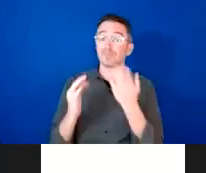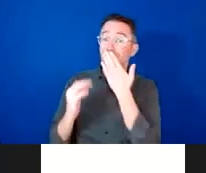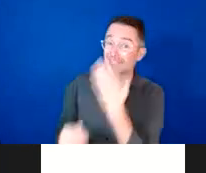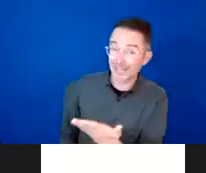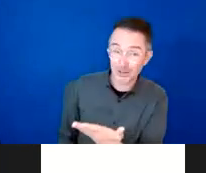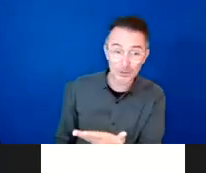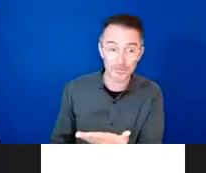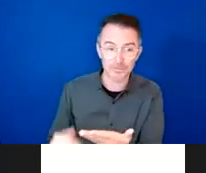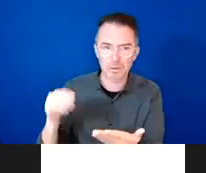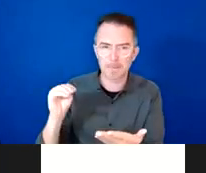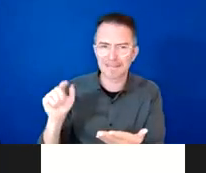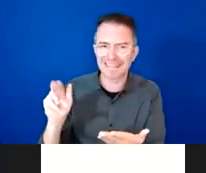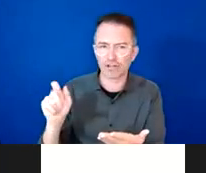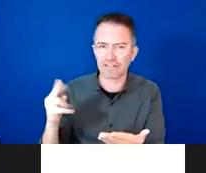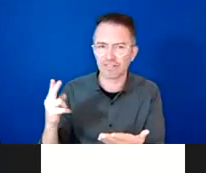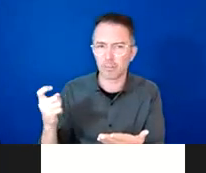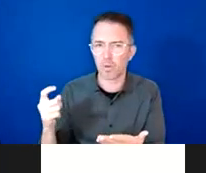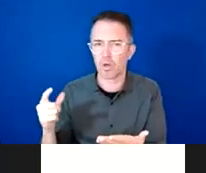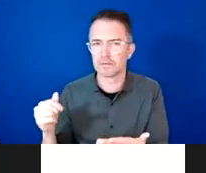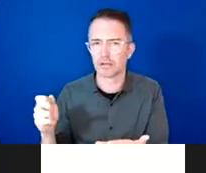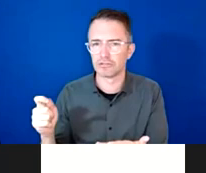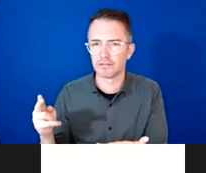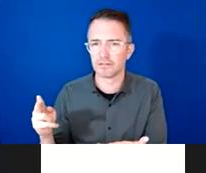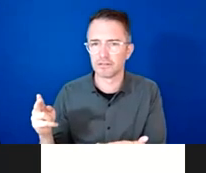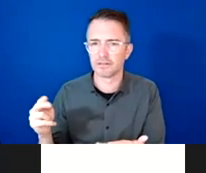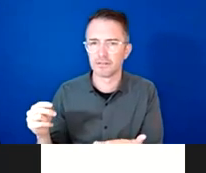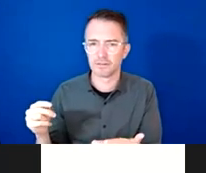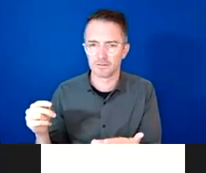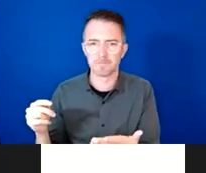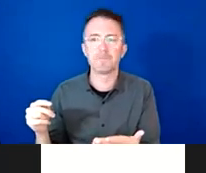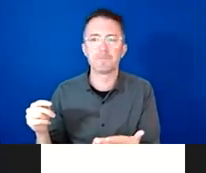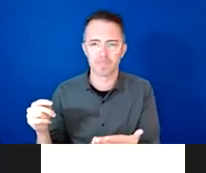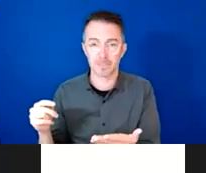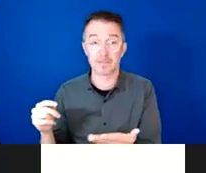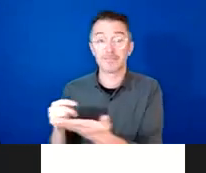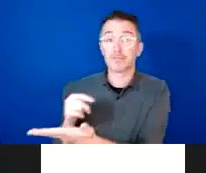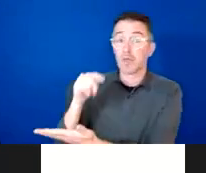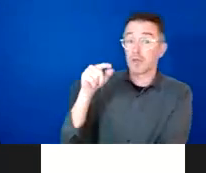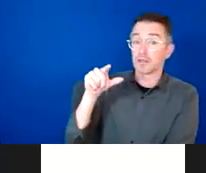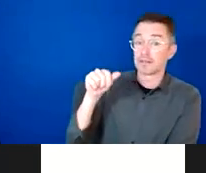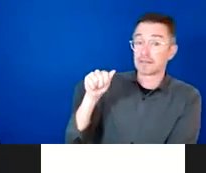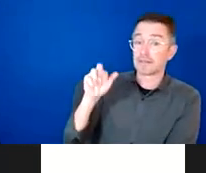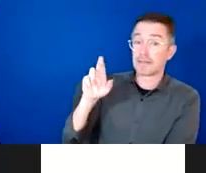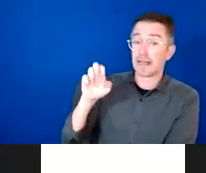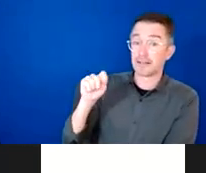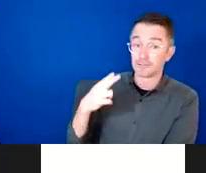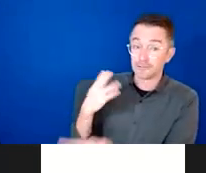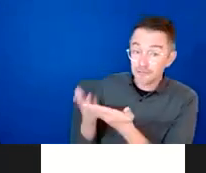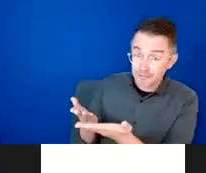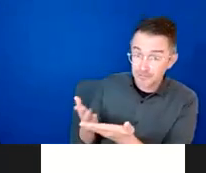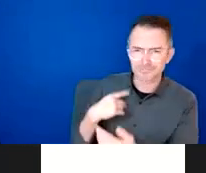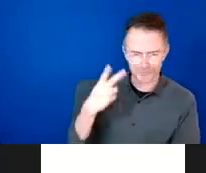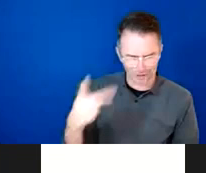and particularly the green climate fund for instance and again as you saw from the presentations